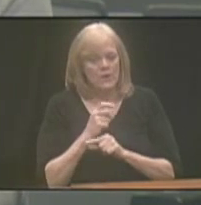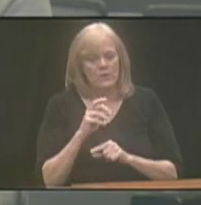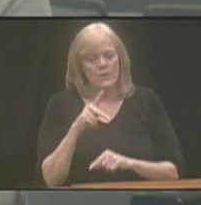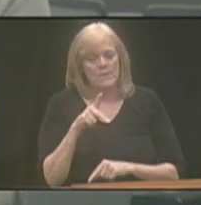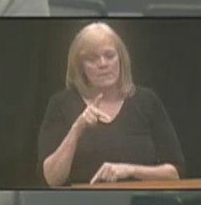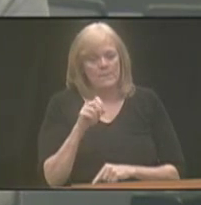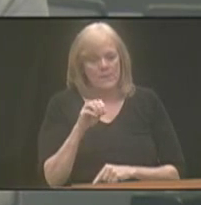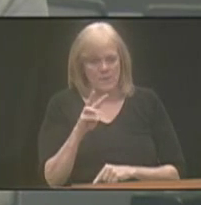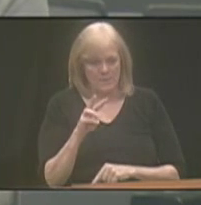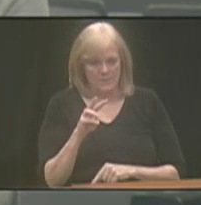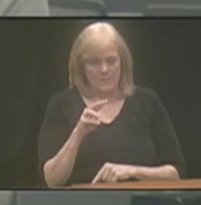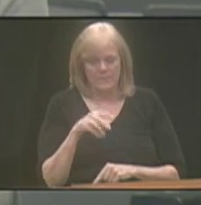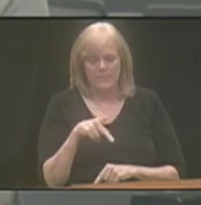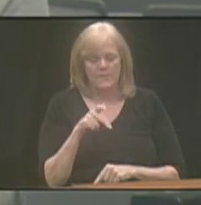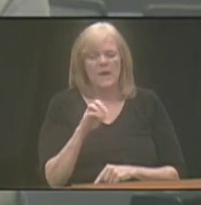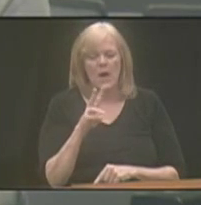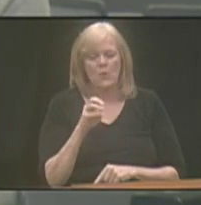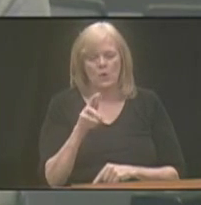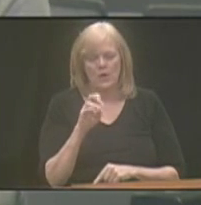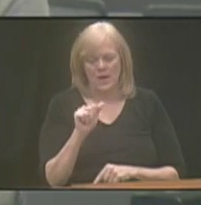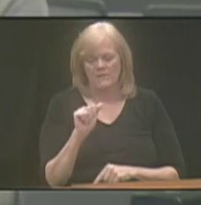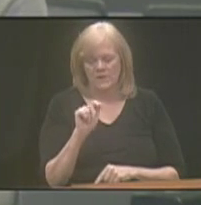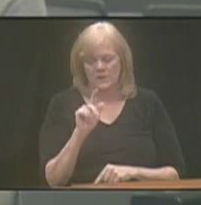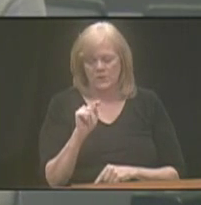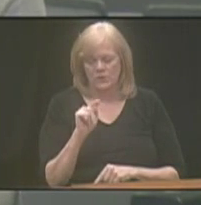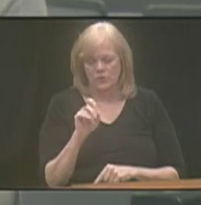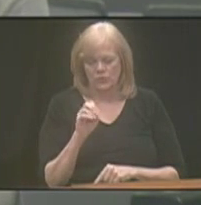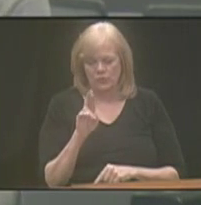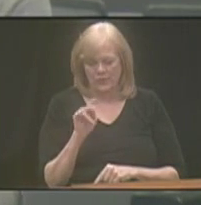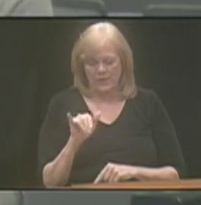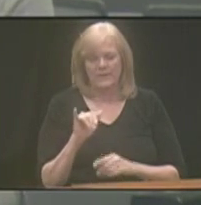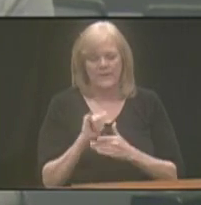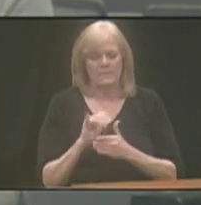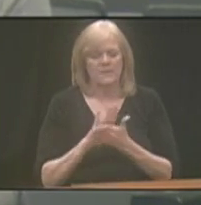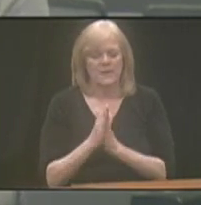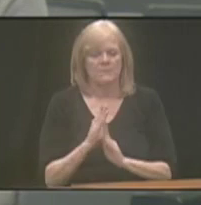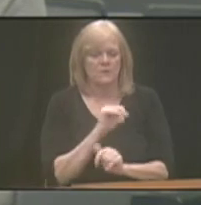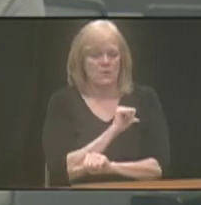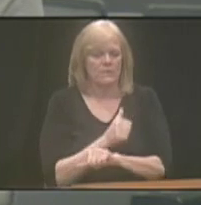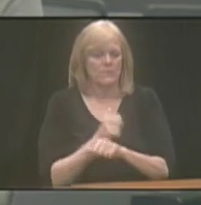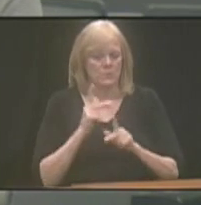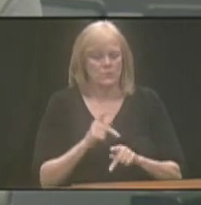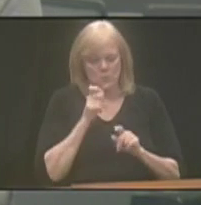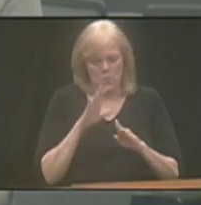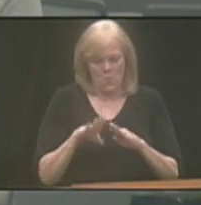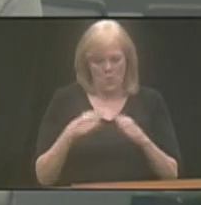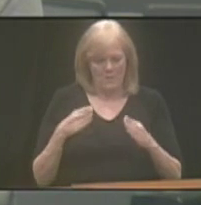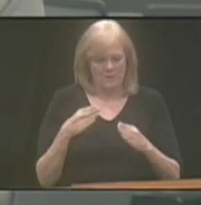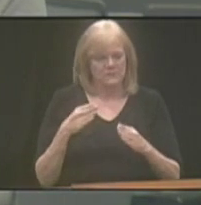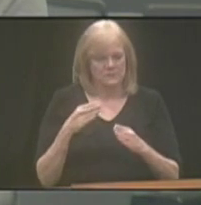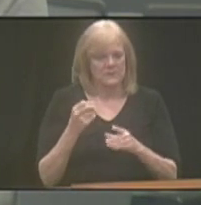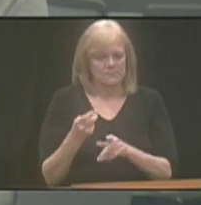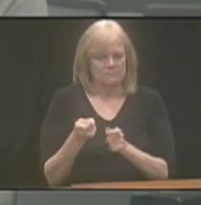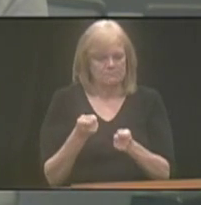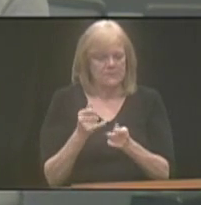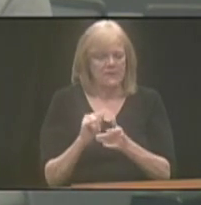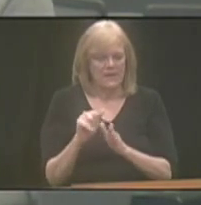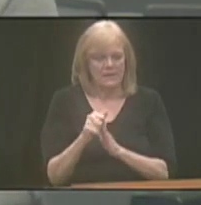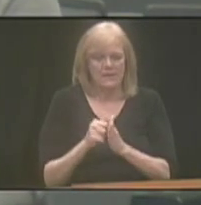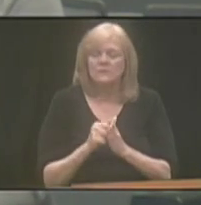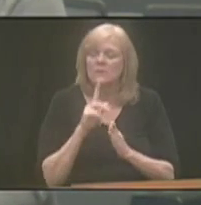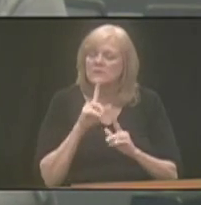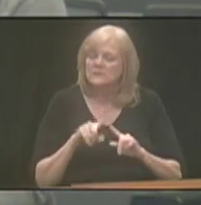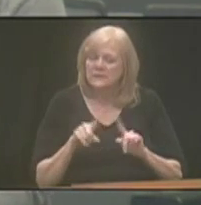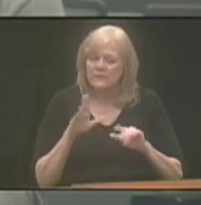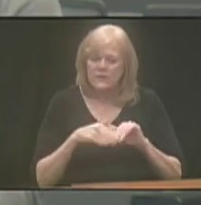power of attorney, that individual becomes the authorized individual to manage and open the account. So, that's different